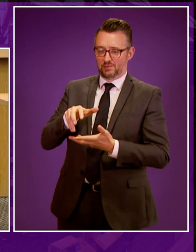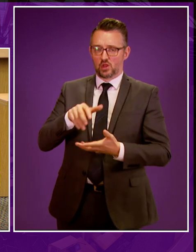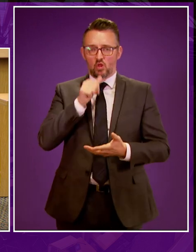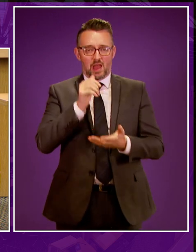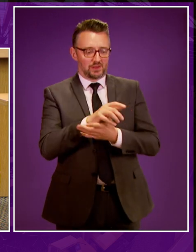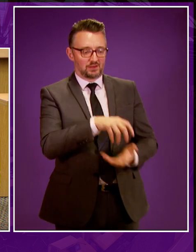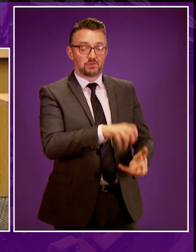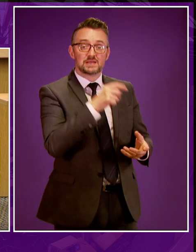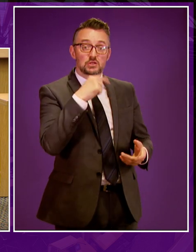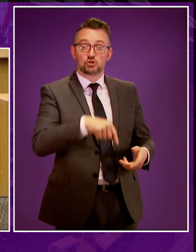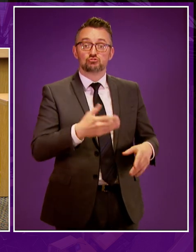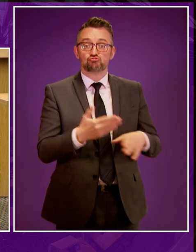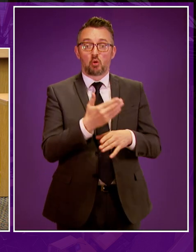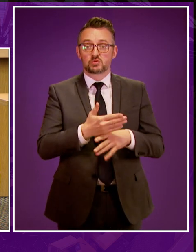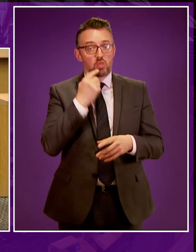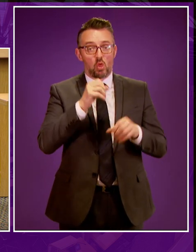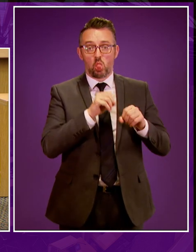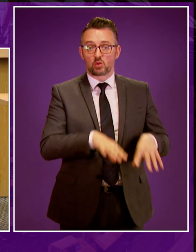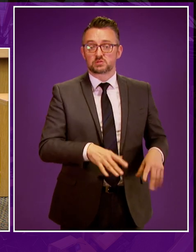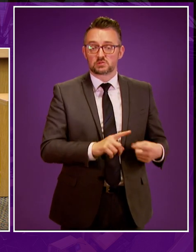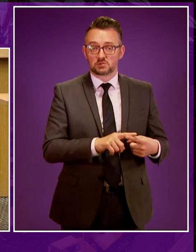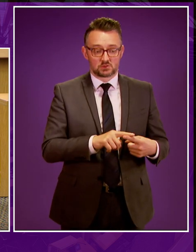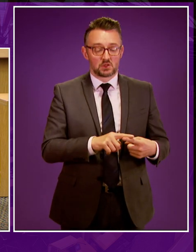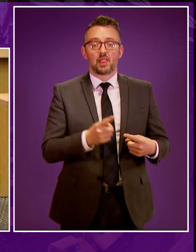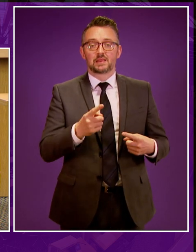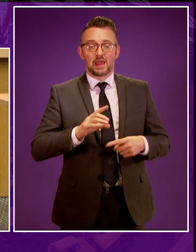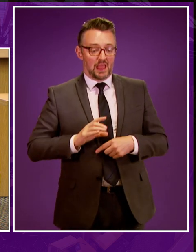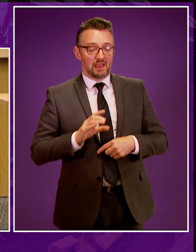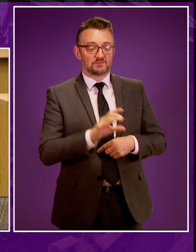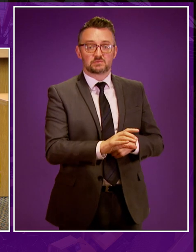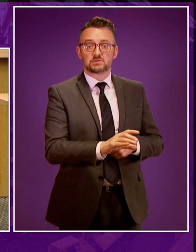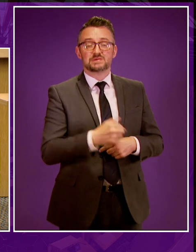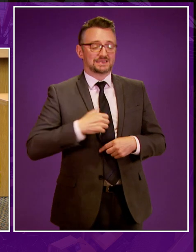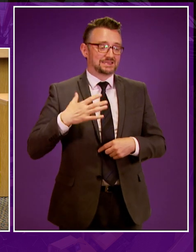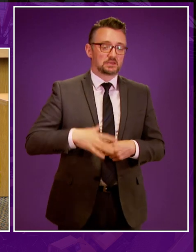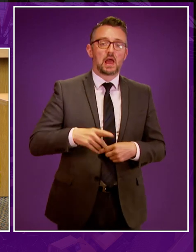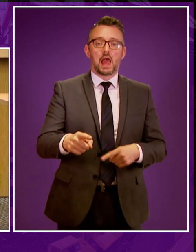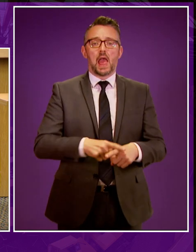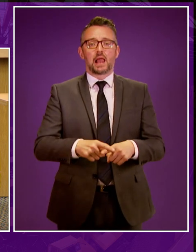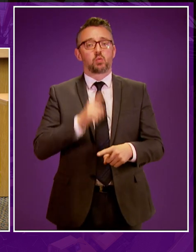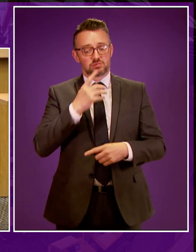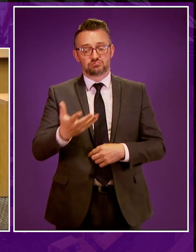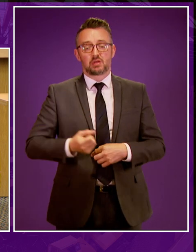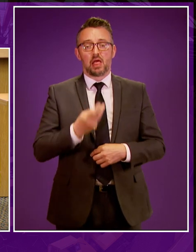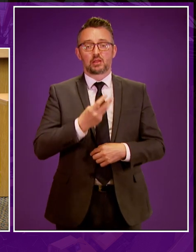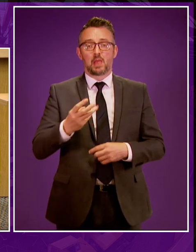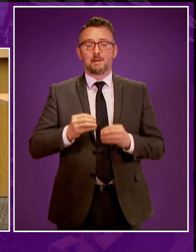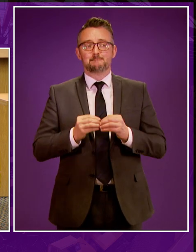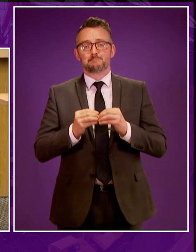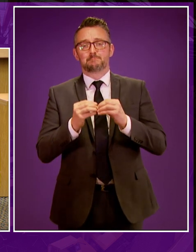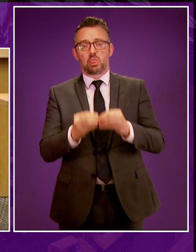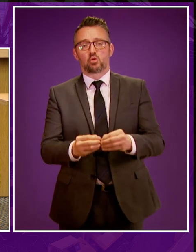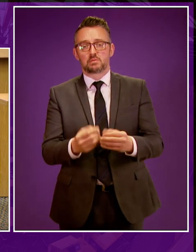lose out the jobs of this ban, but also the inward investment we greatly need. England is set to receive £33 billion